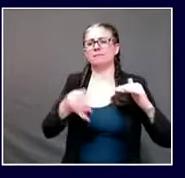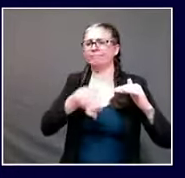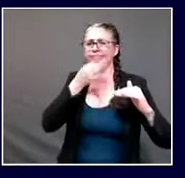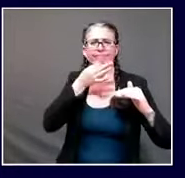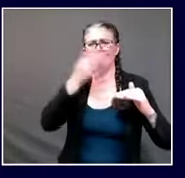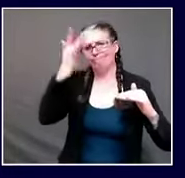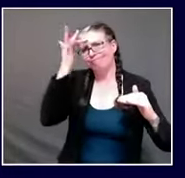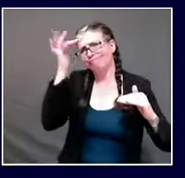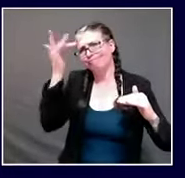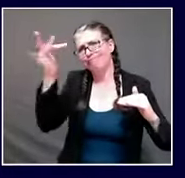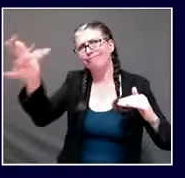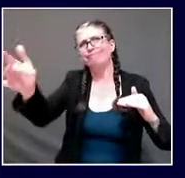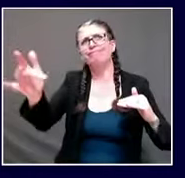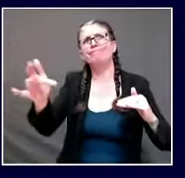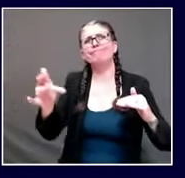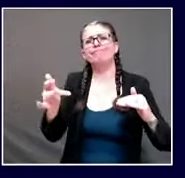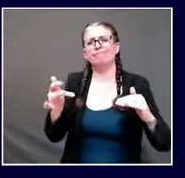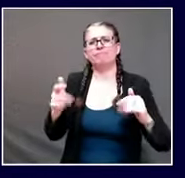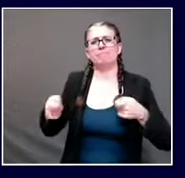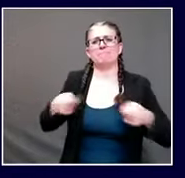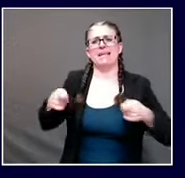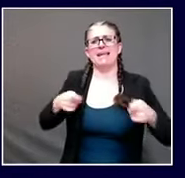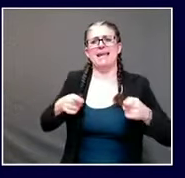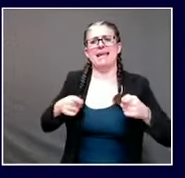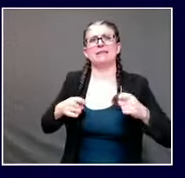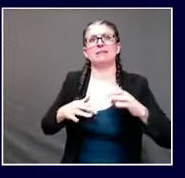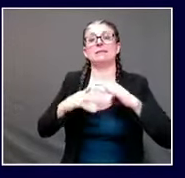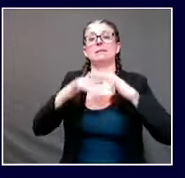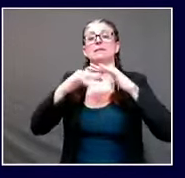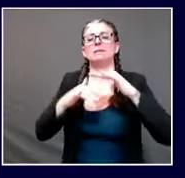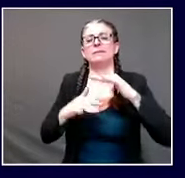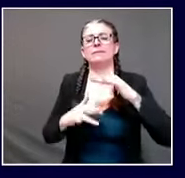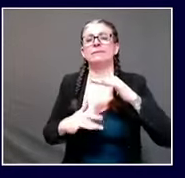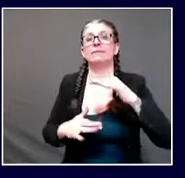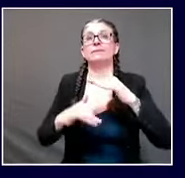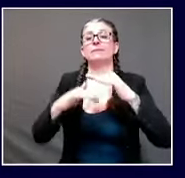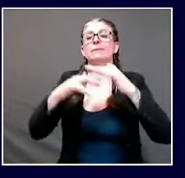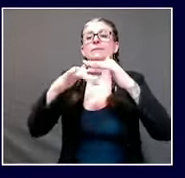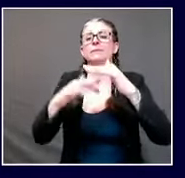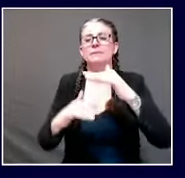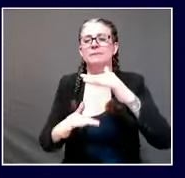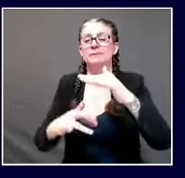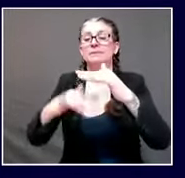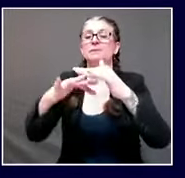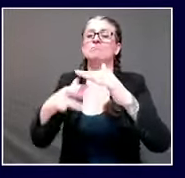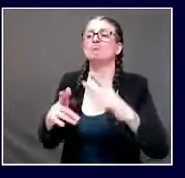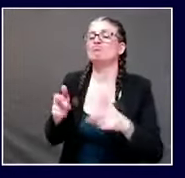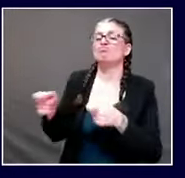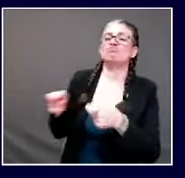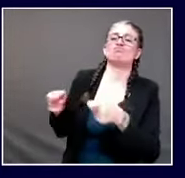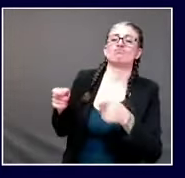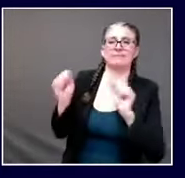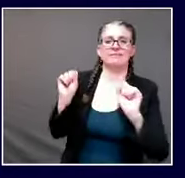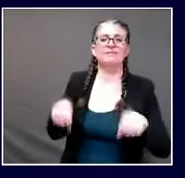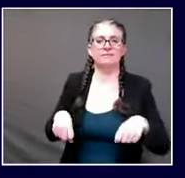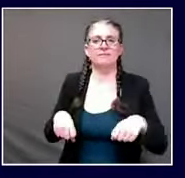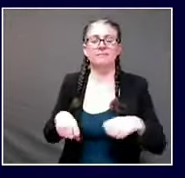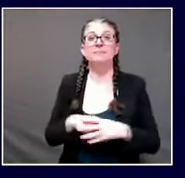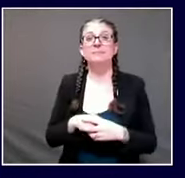this mean for a vaccine it's too early to tell there have been very fervent discussions about whether any